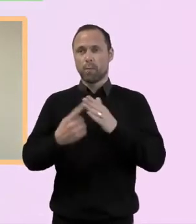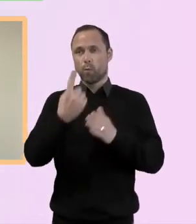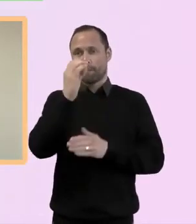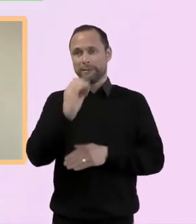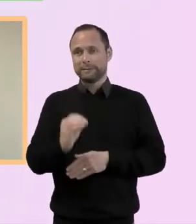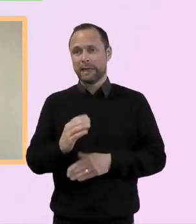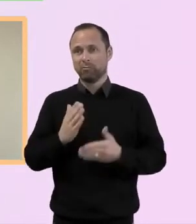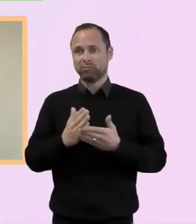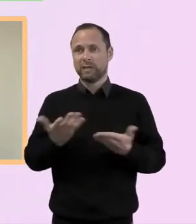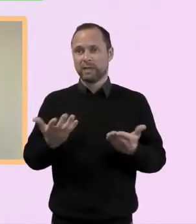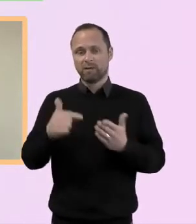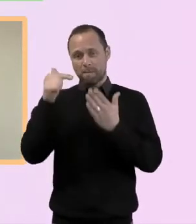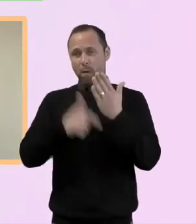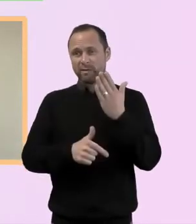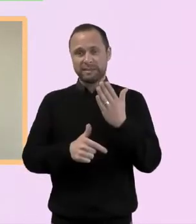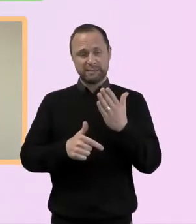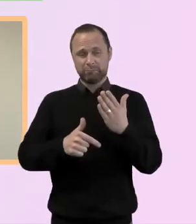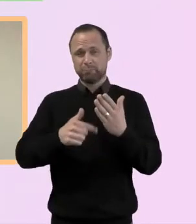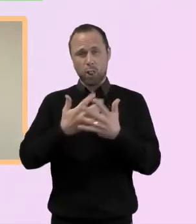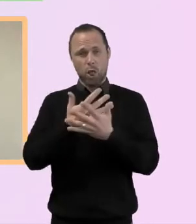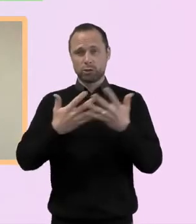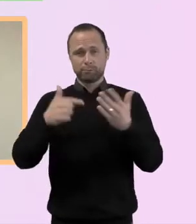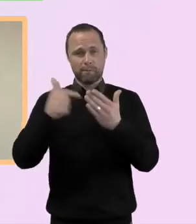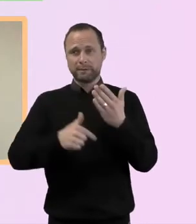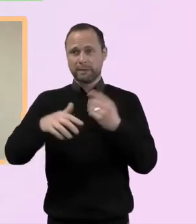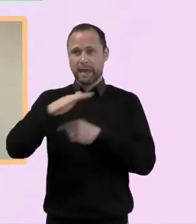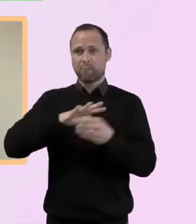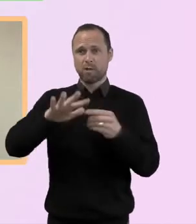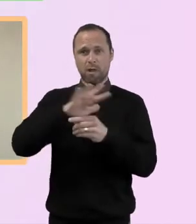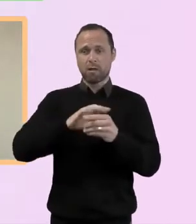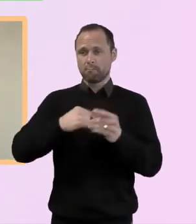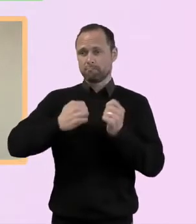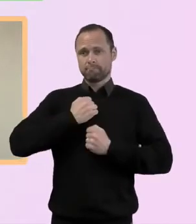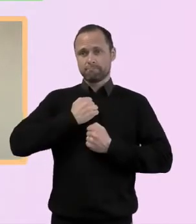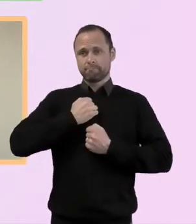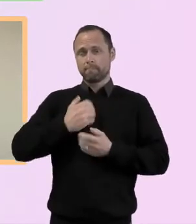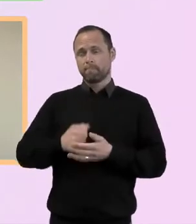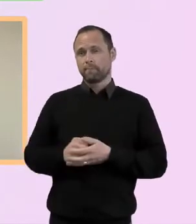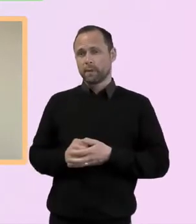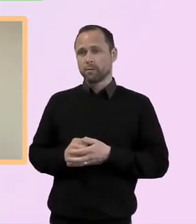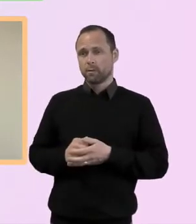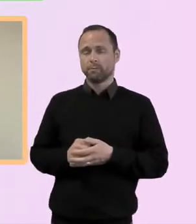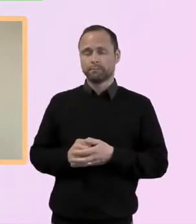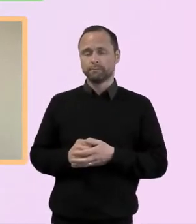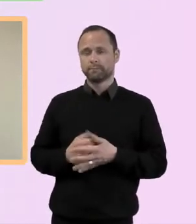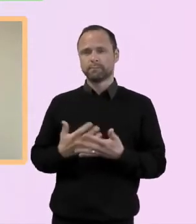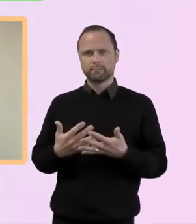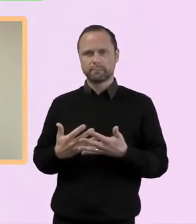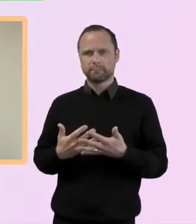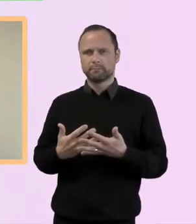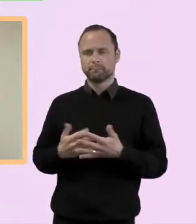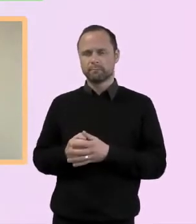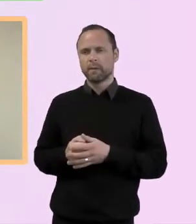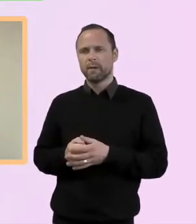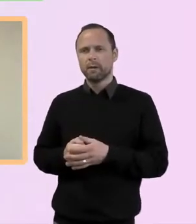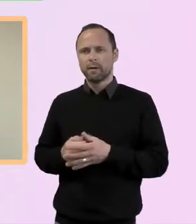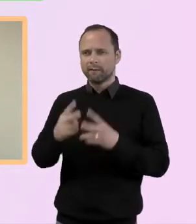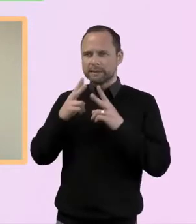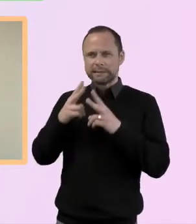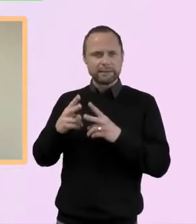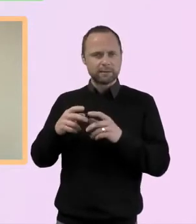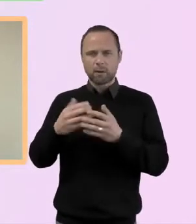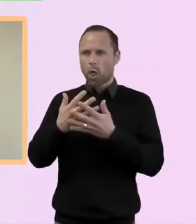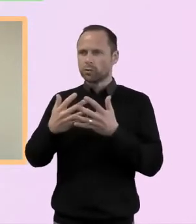deprivation. And I think we'd, we'd seen a lot of people come, we've been in South Bristol a long time. We've seen a lot of